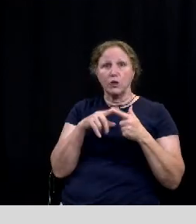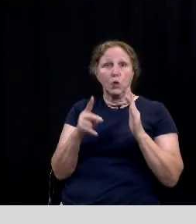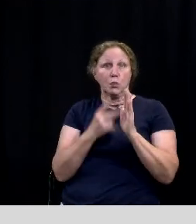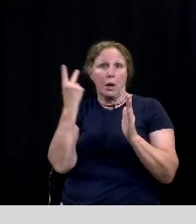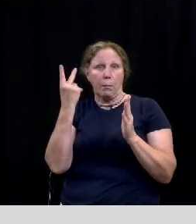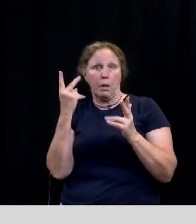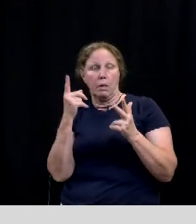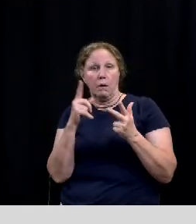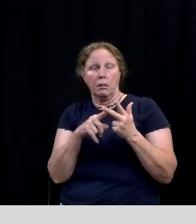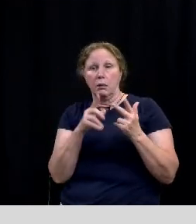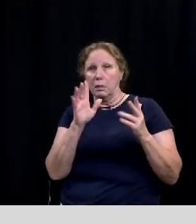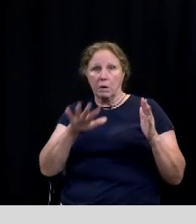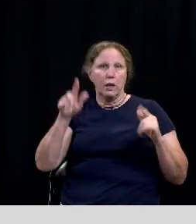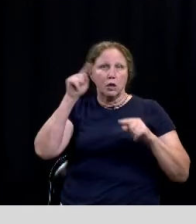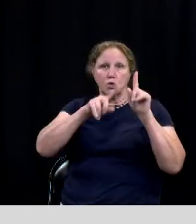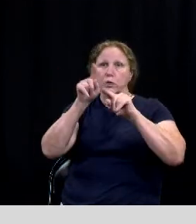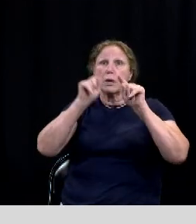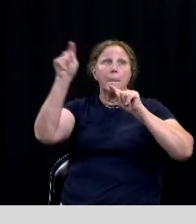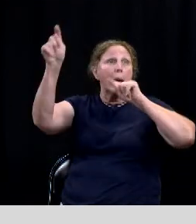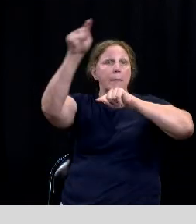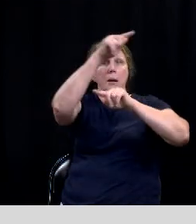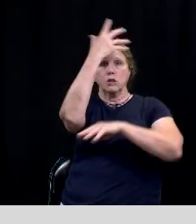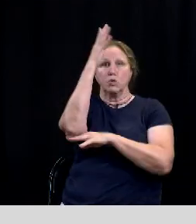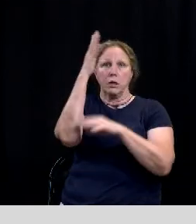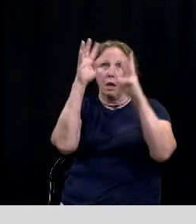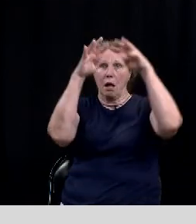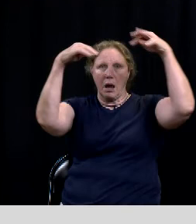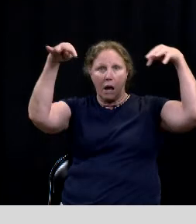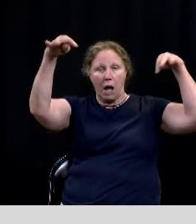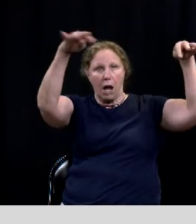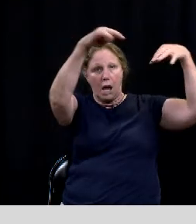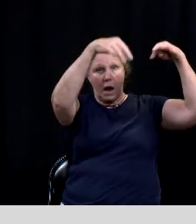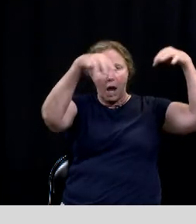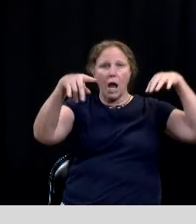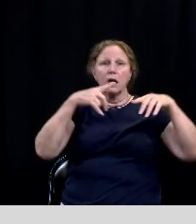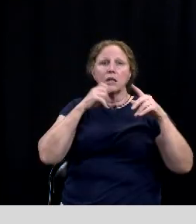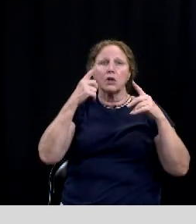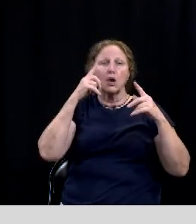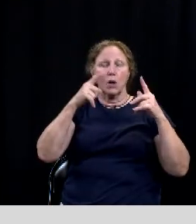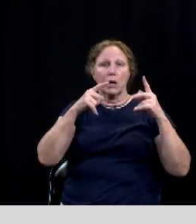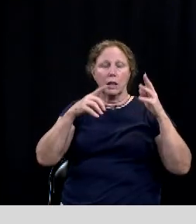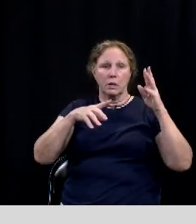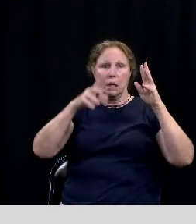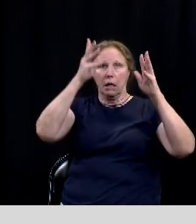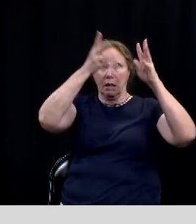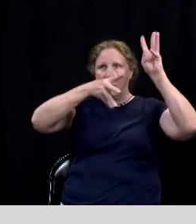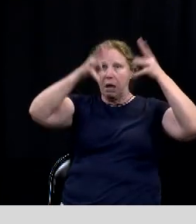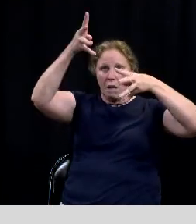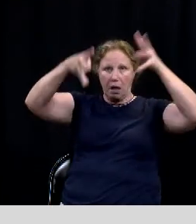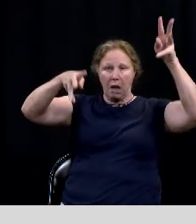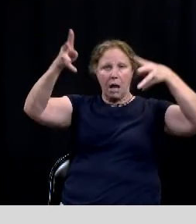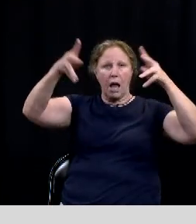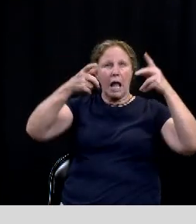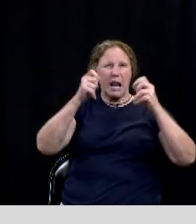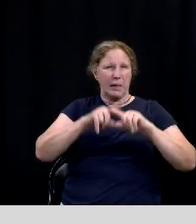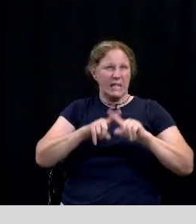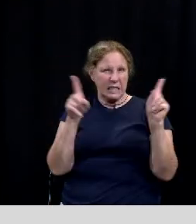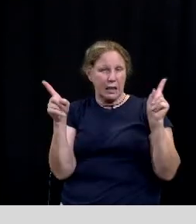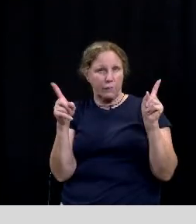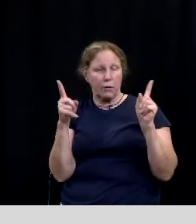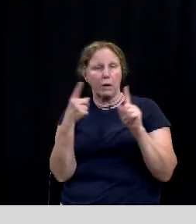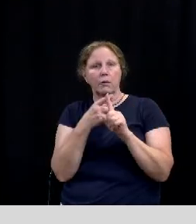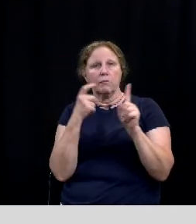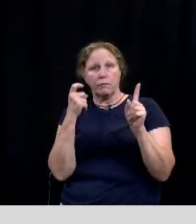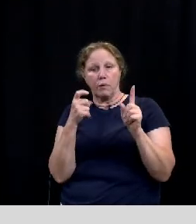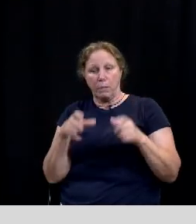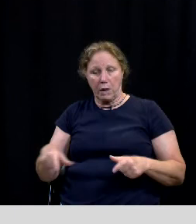size all throughout the trees around heritage square to once again give a vertical element and and something a little bit different from the the